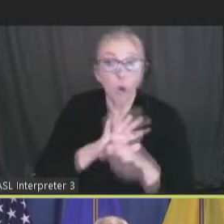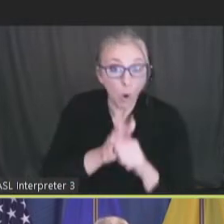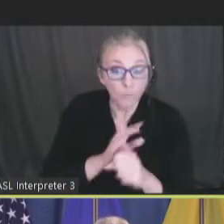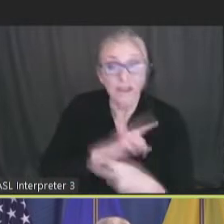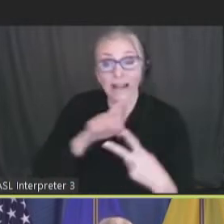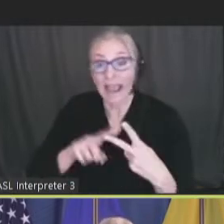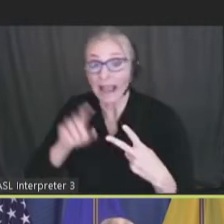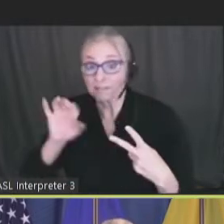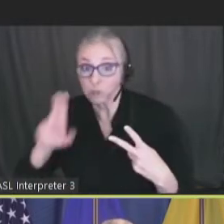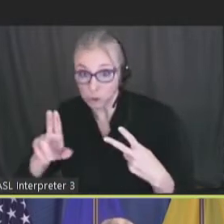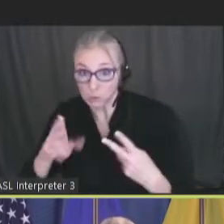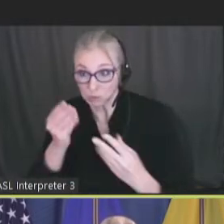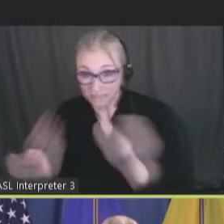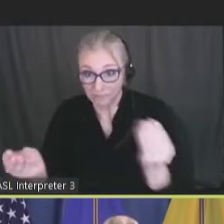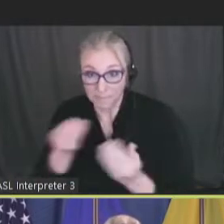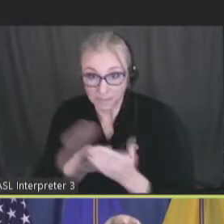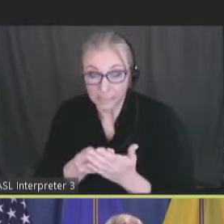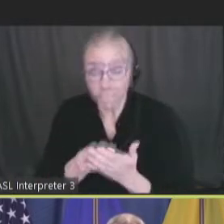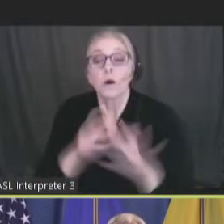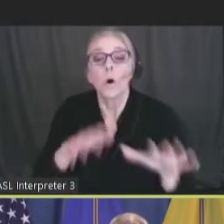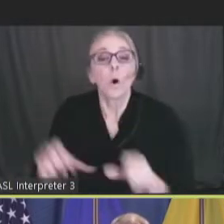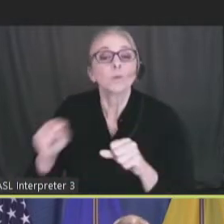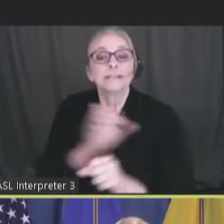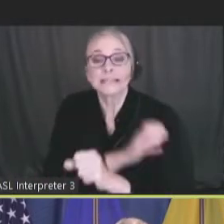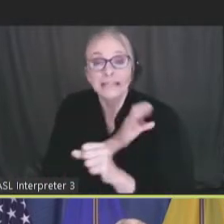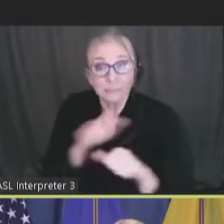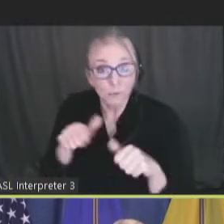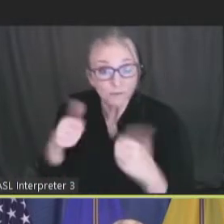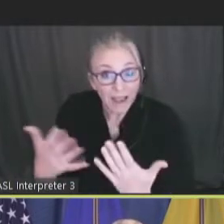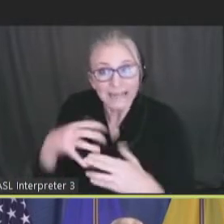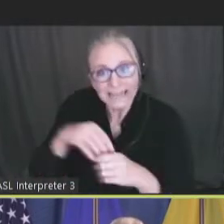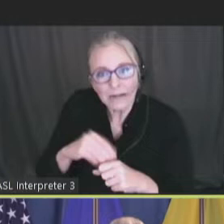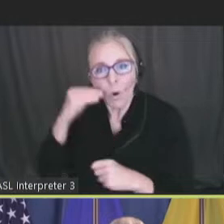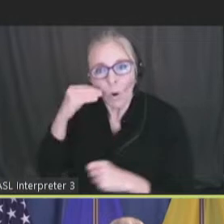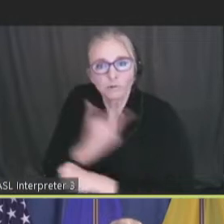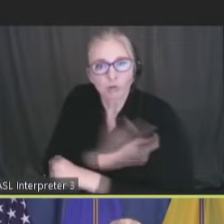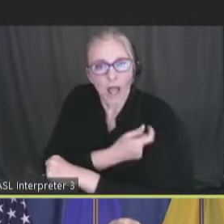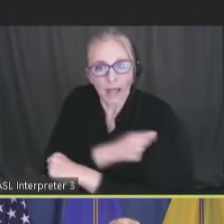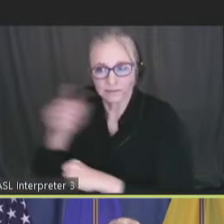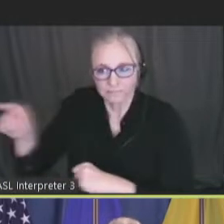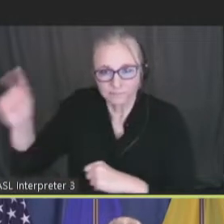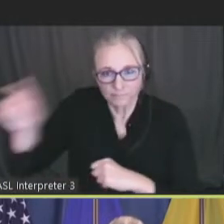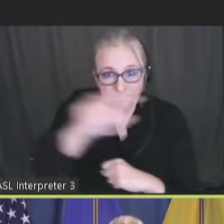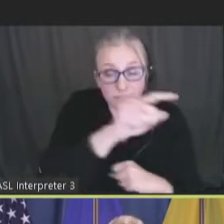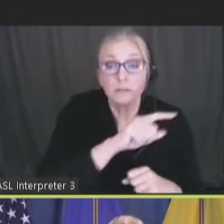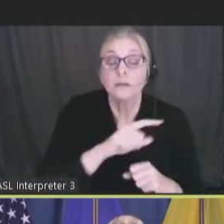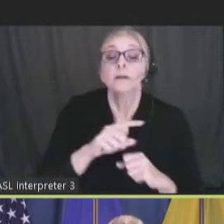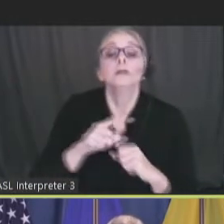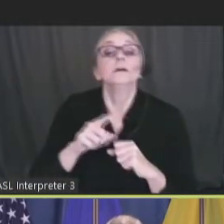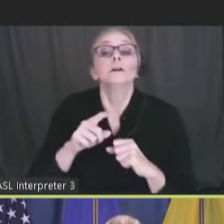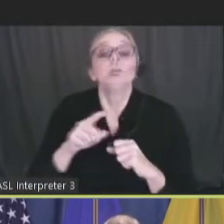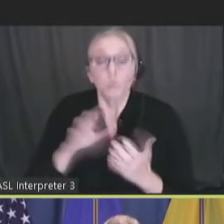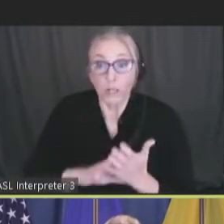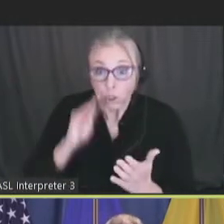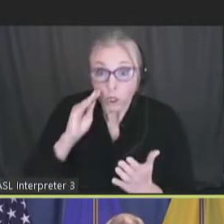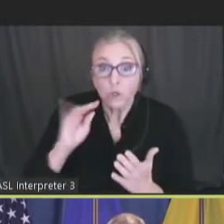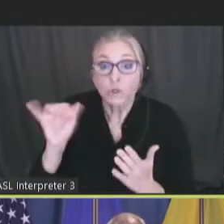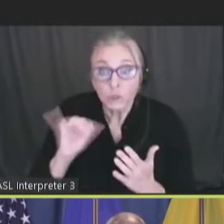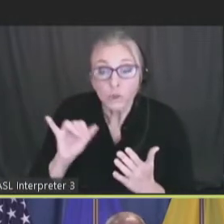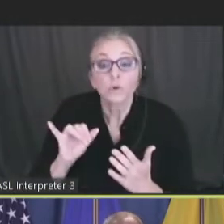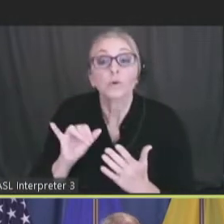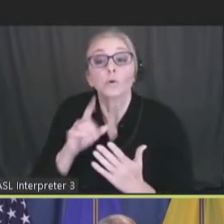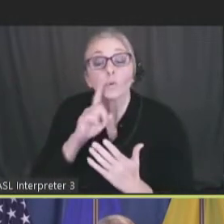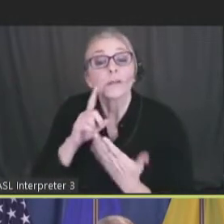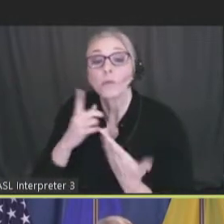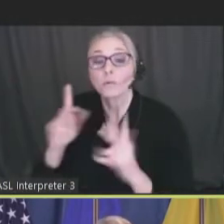influenza by hosting clinics and providing in-home vaccinations. But also, we learned that we were dealing with populations